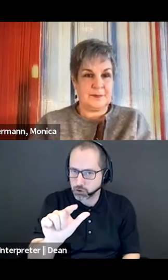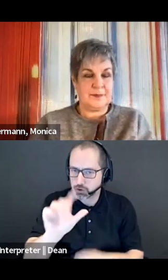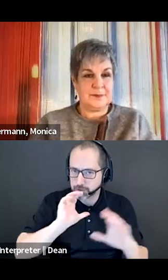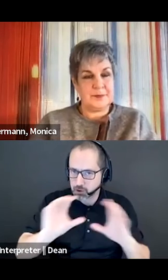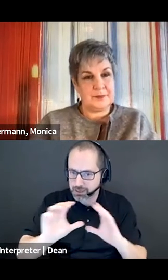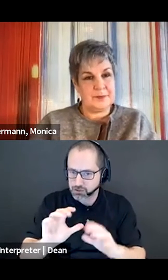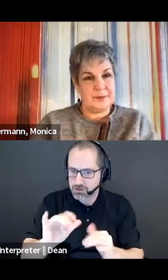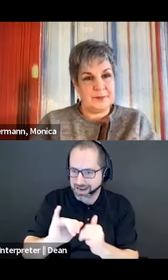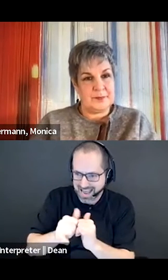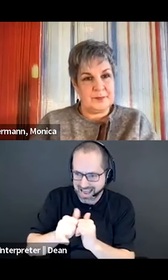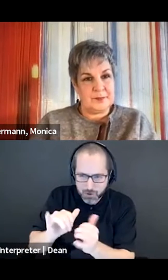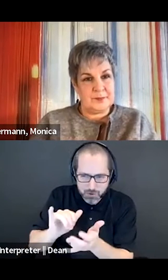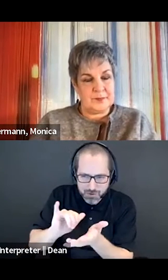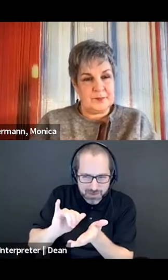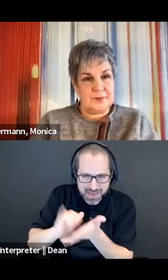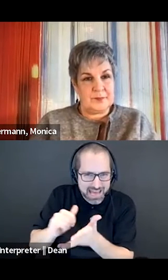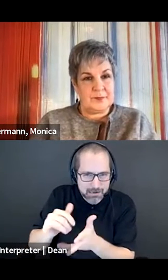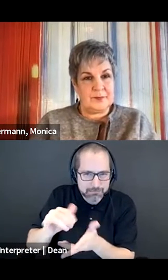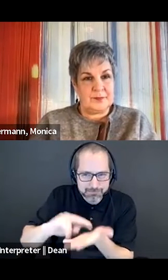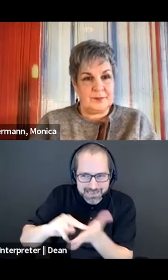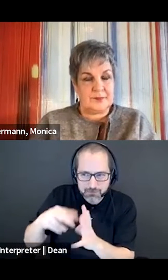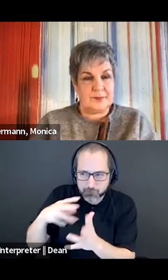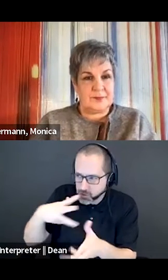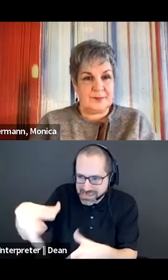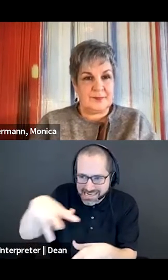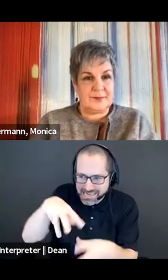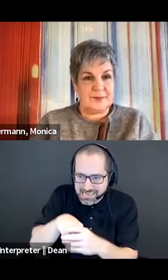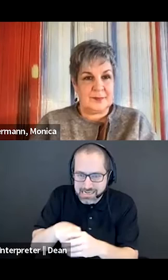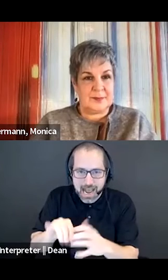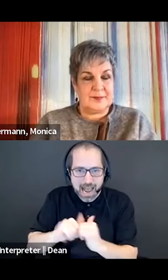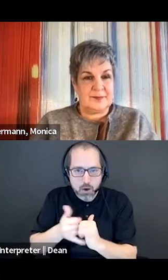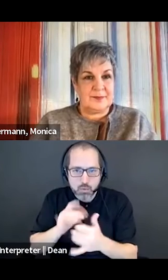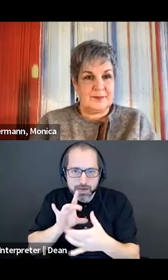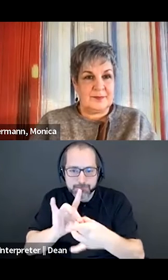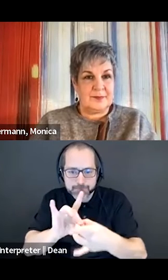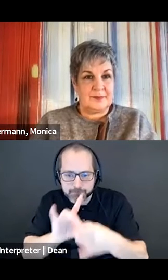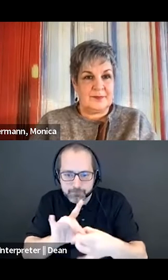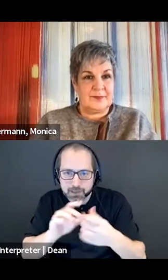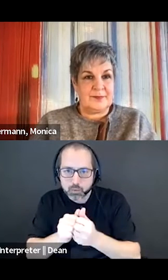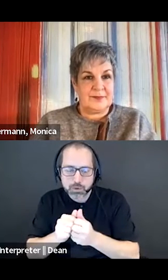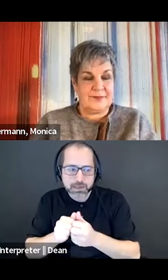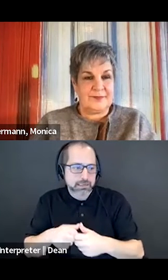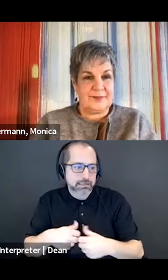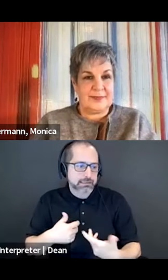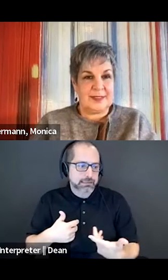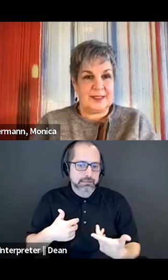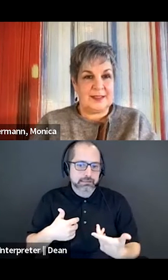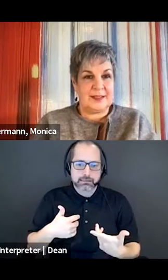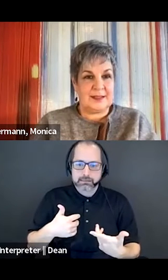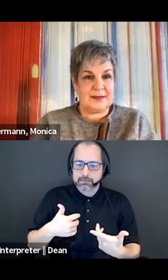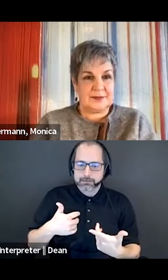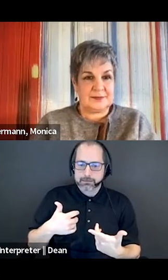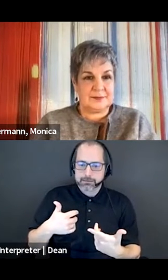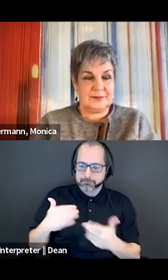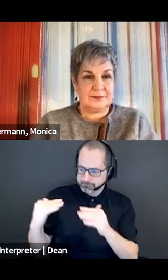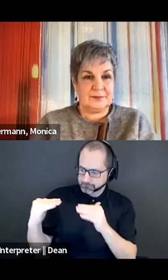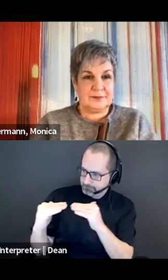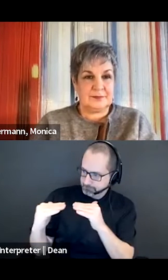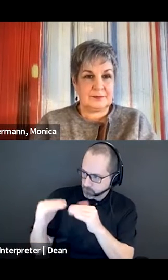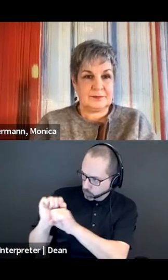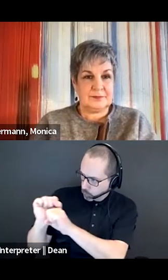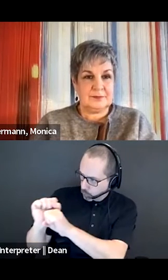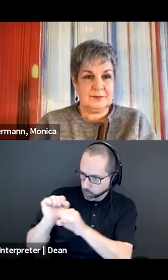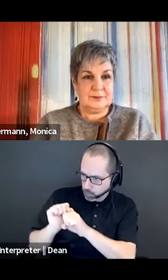in how we interact with our colleagues, you know, persons with disabilities who we're advocating